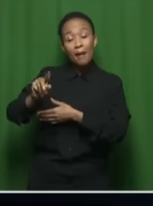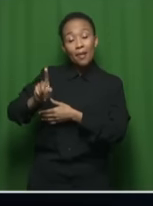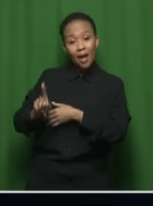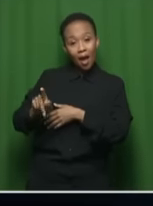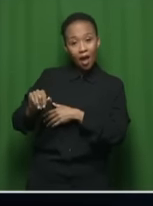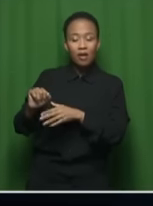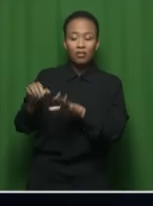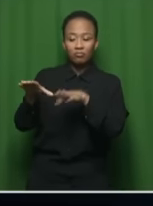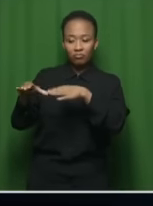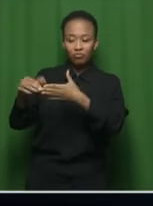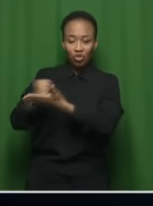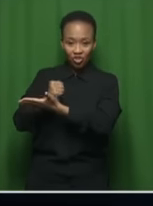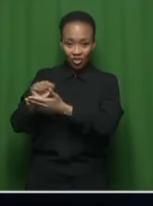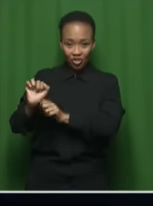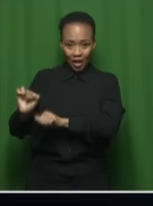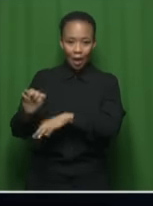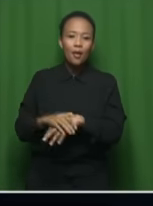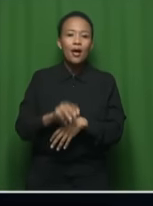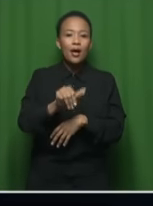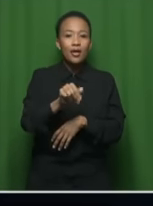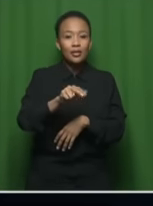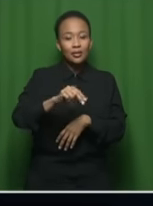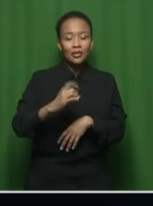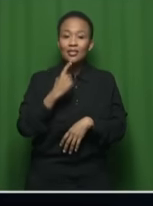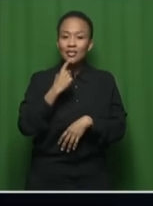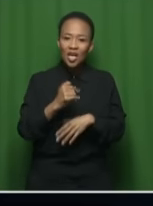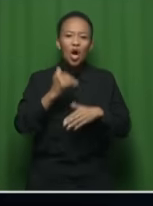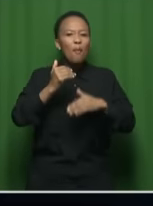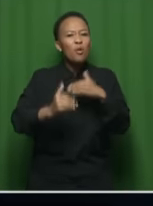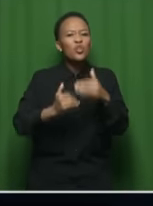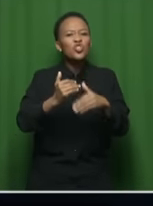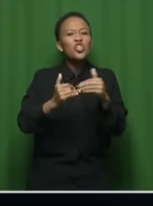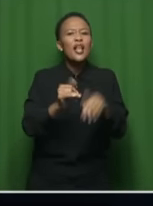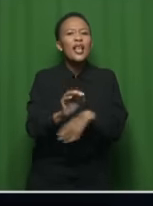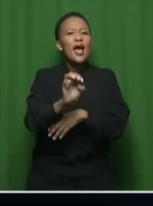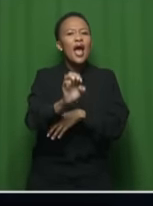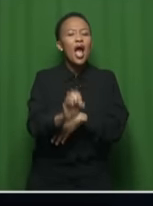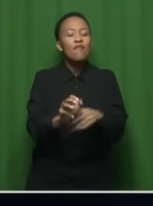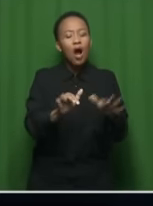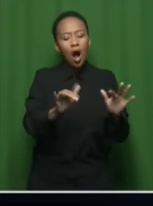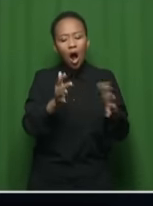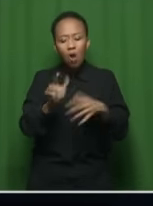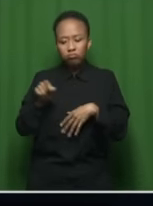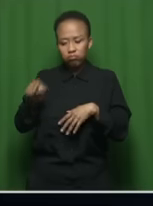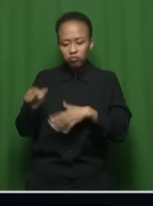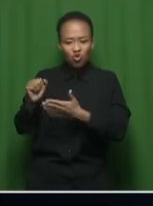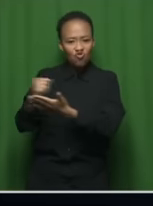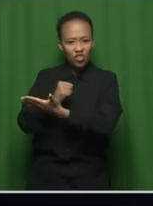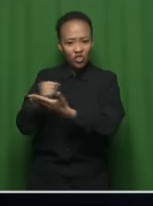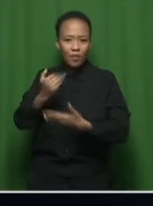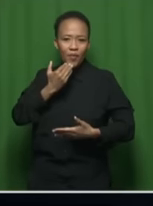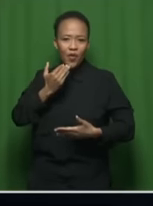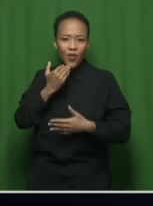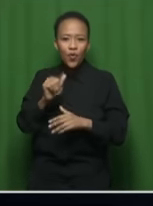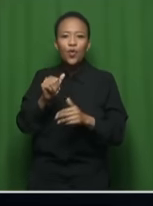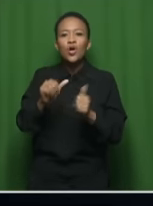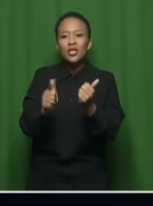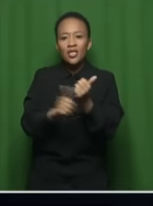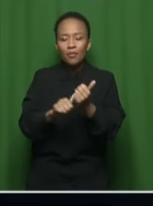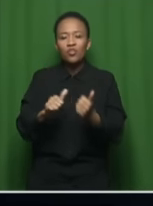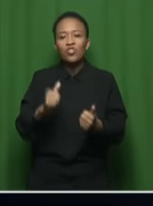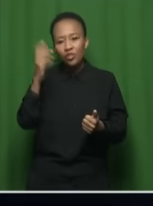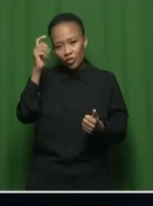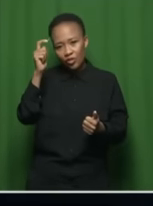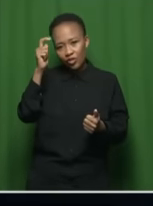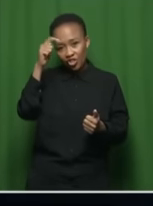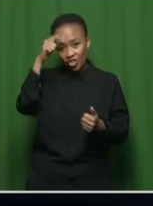The ANC argues that there were procedural flaws in the way that the party was registered by the Deputy Chief Electoral Officer,